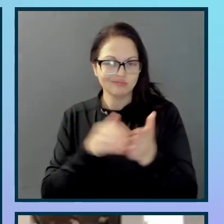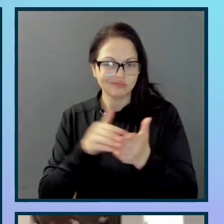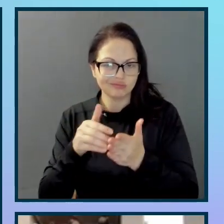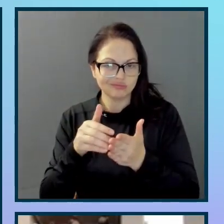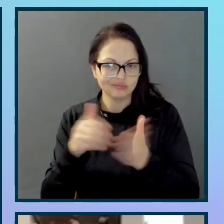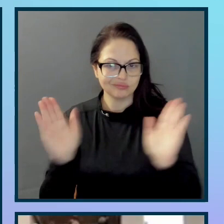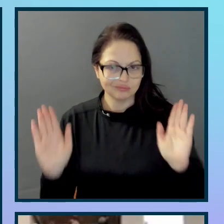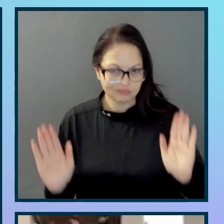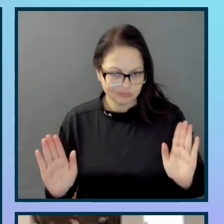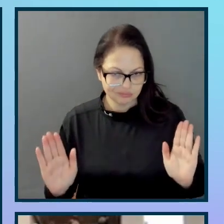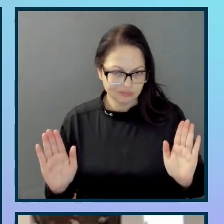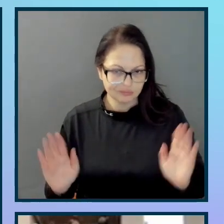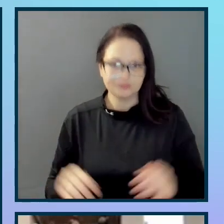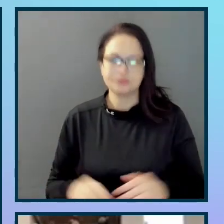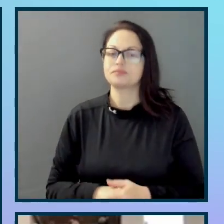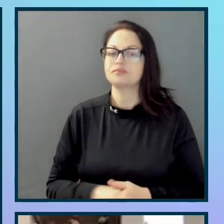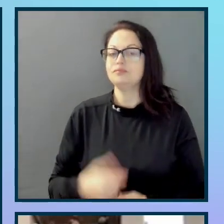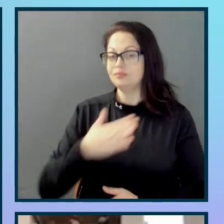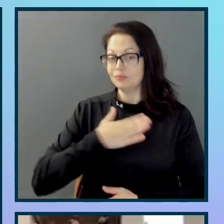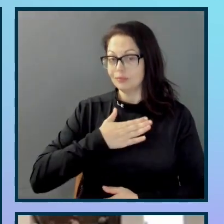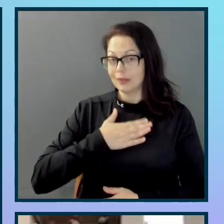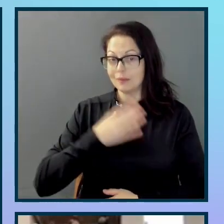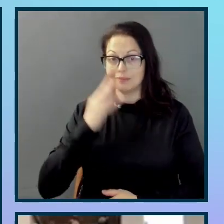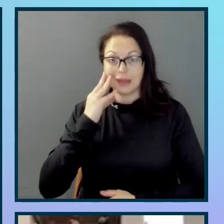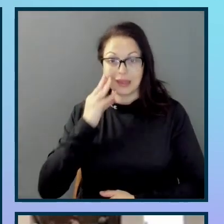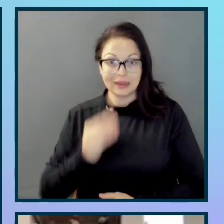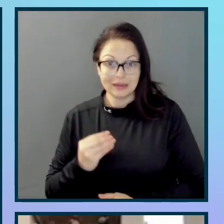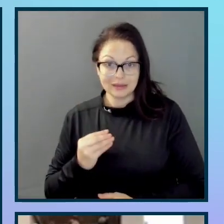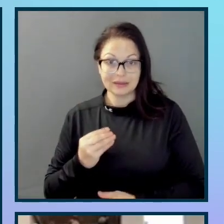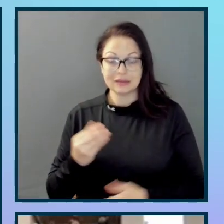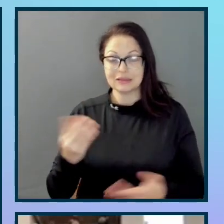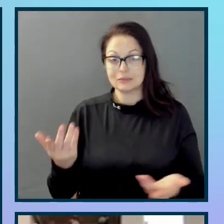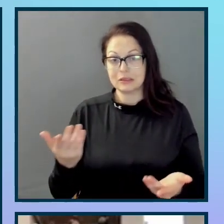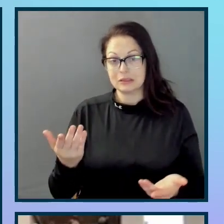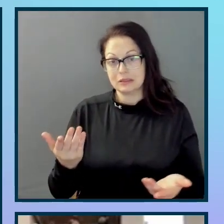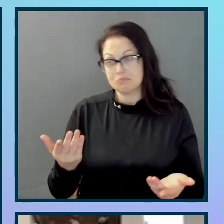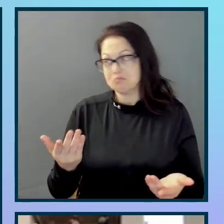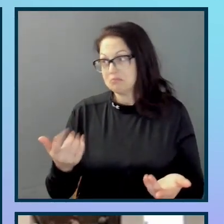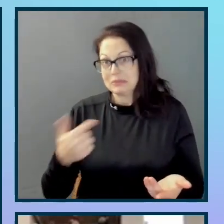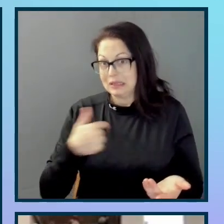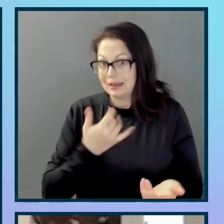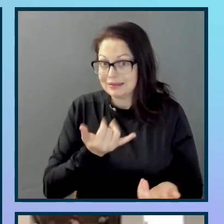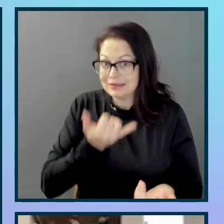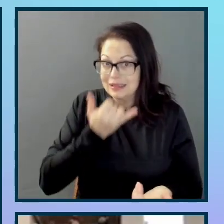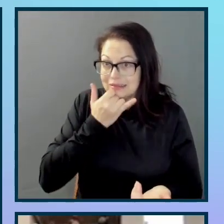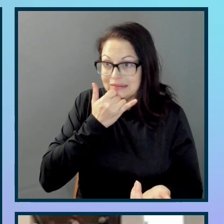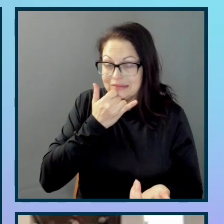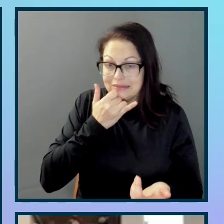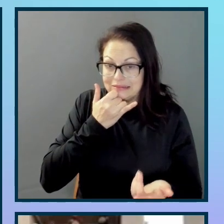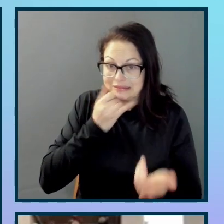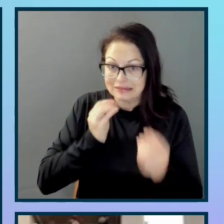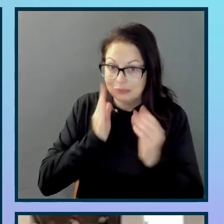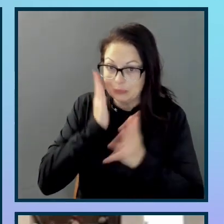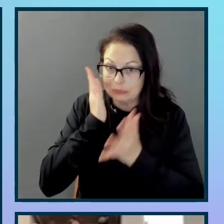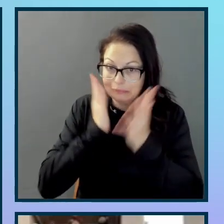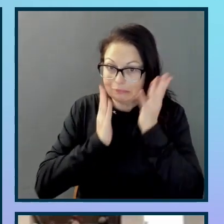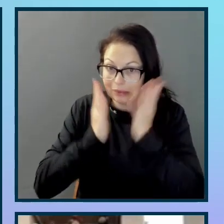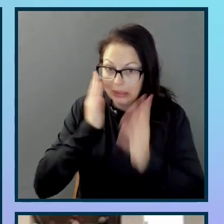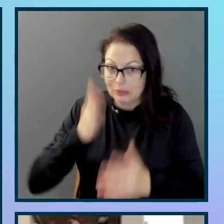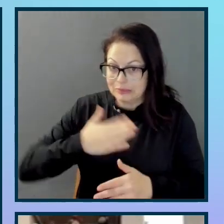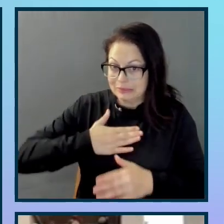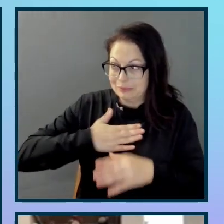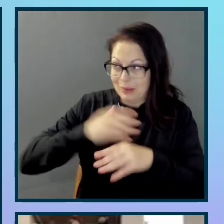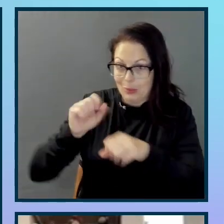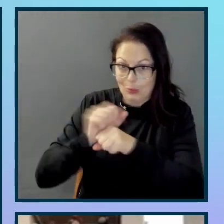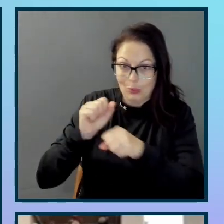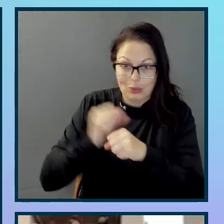secured leadership buy-in by accidentally embarrassing my employer on public stage. Though effective, I do not really advise